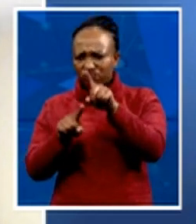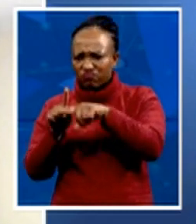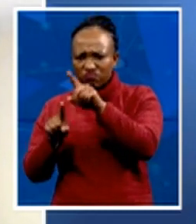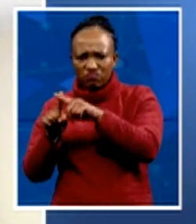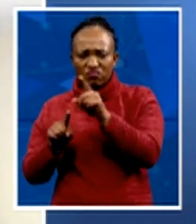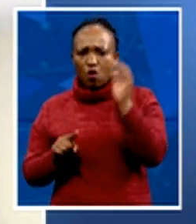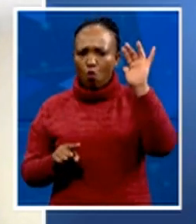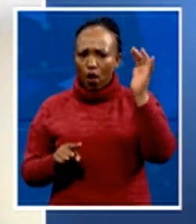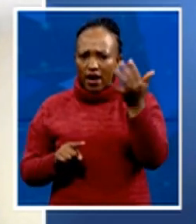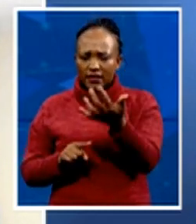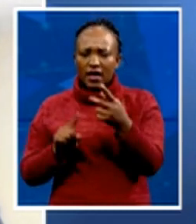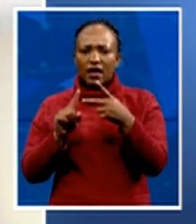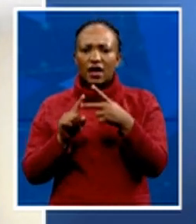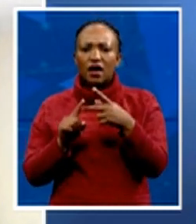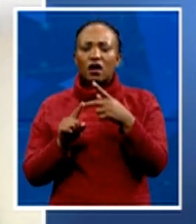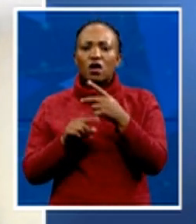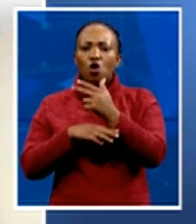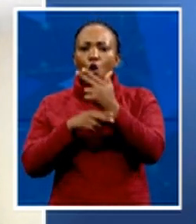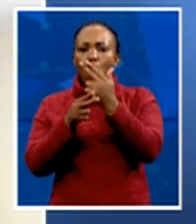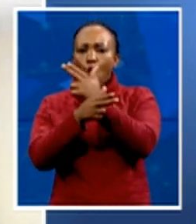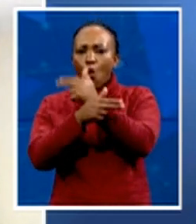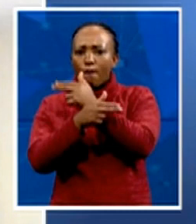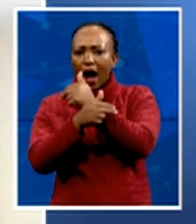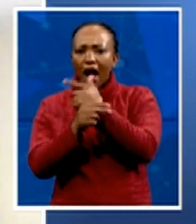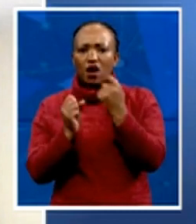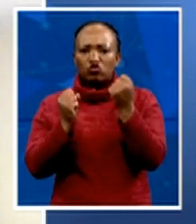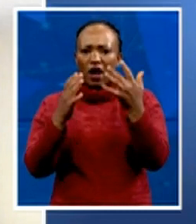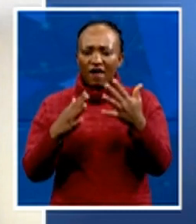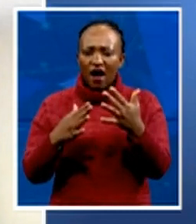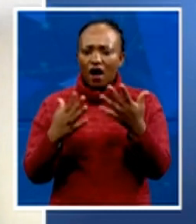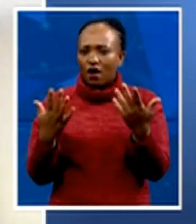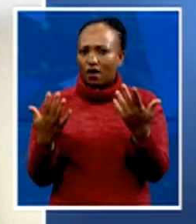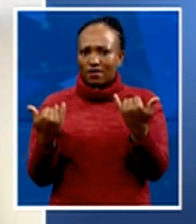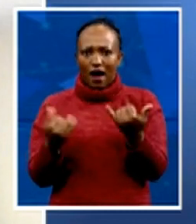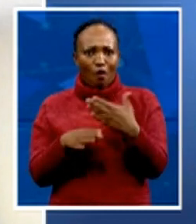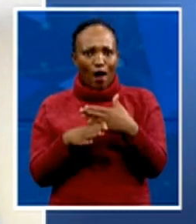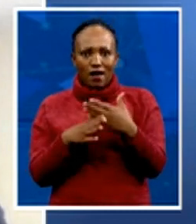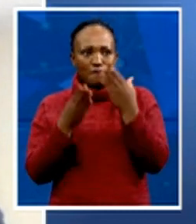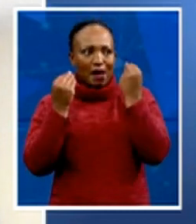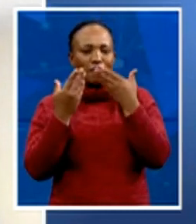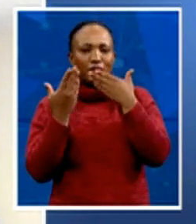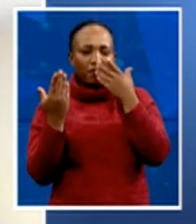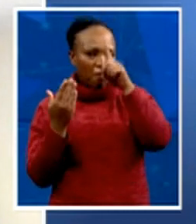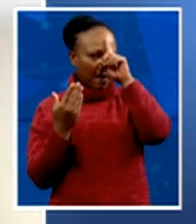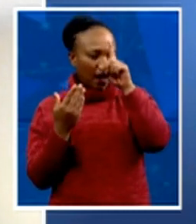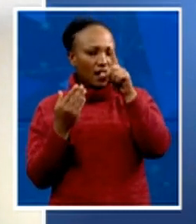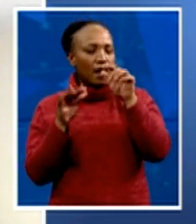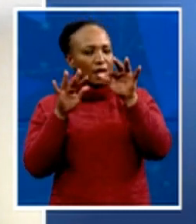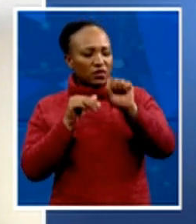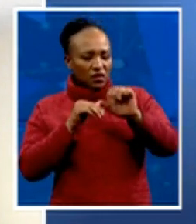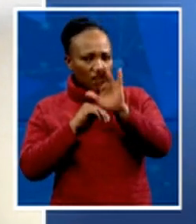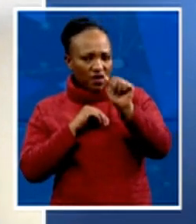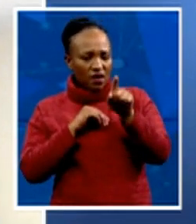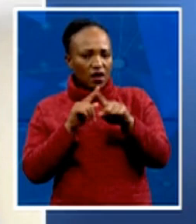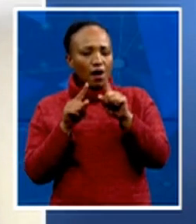your trucking jobs. Now we have said those kind of jobs, which are not mainly skilled jobs, must be secured for South Africans.